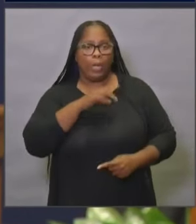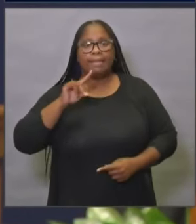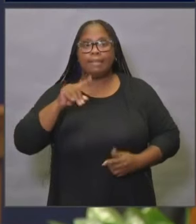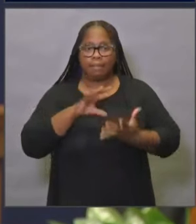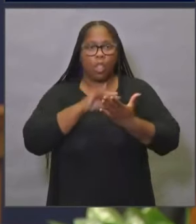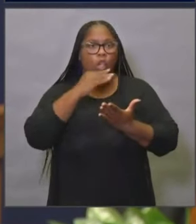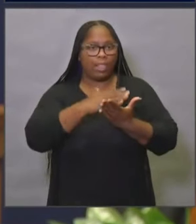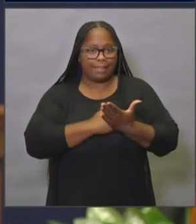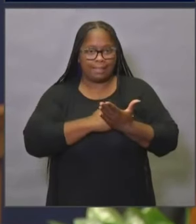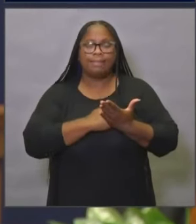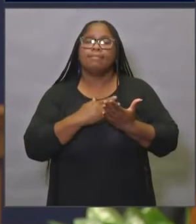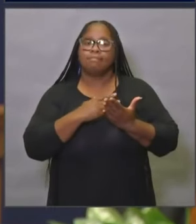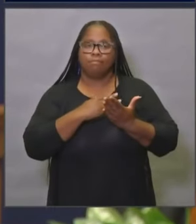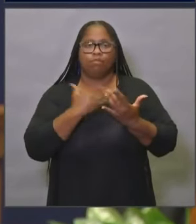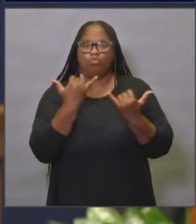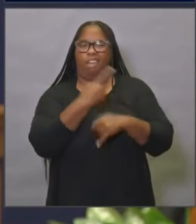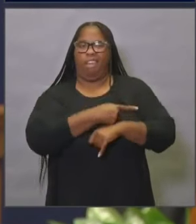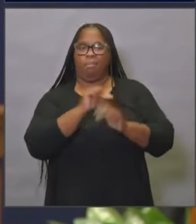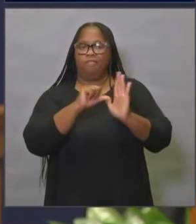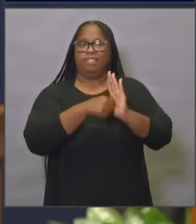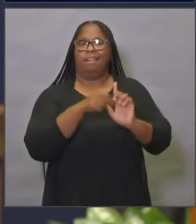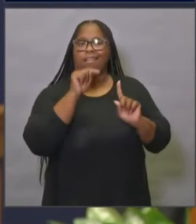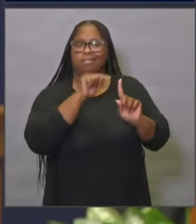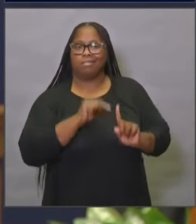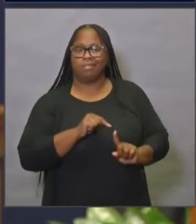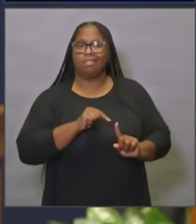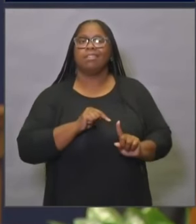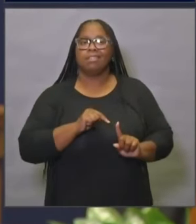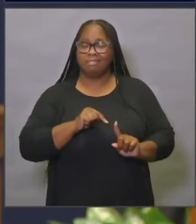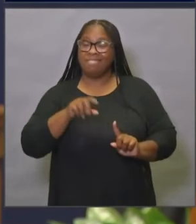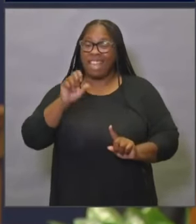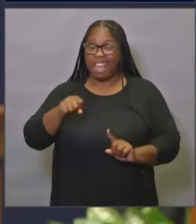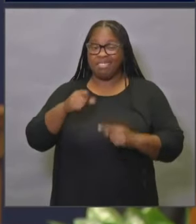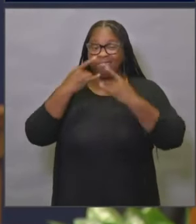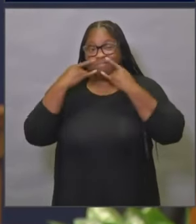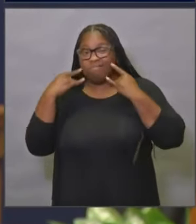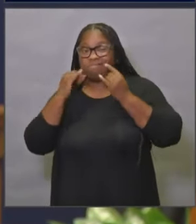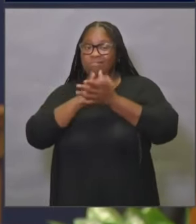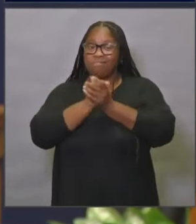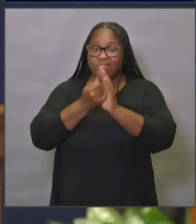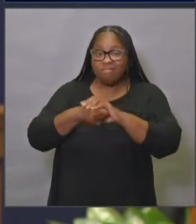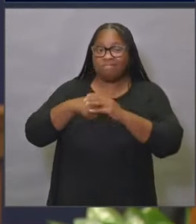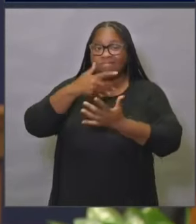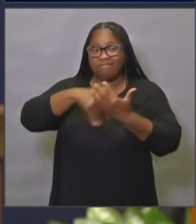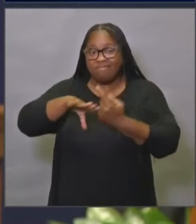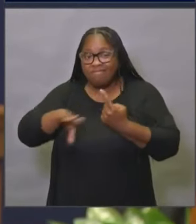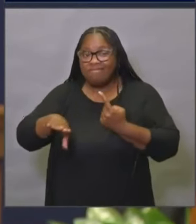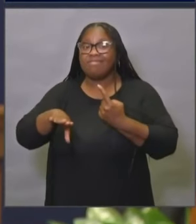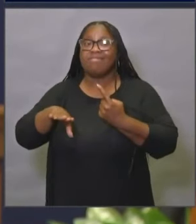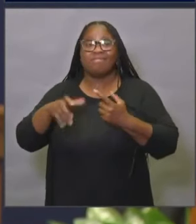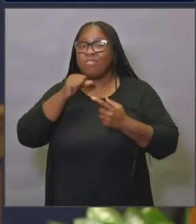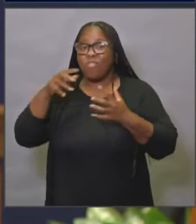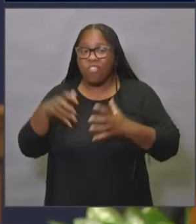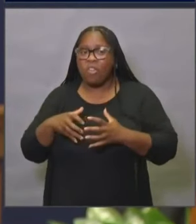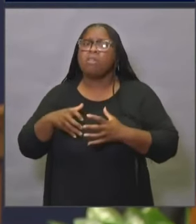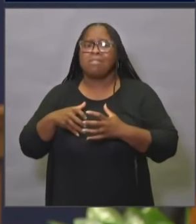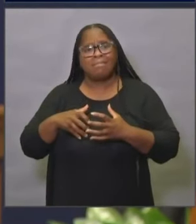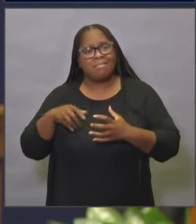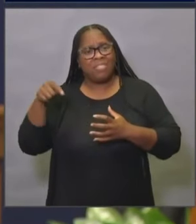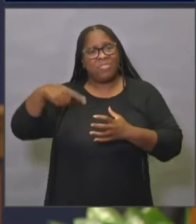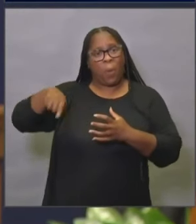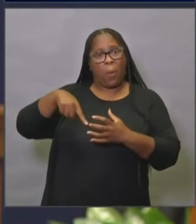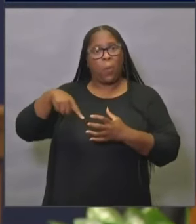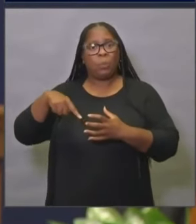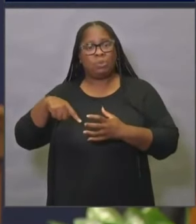today, that these measures do work. And even as things start to reopen, those businesses are able to reopen or move their operations indoors,